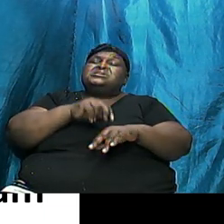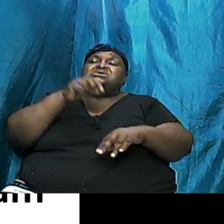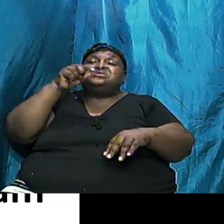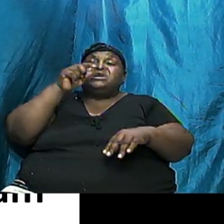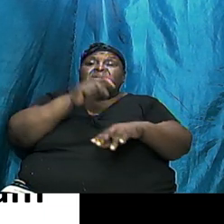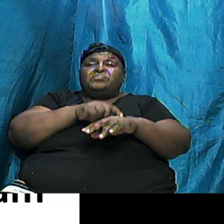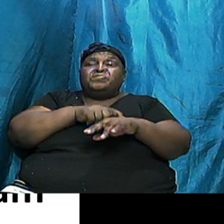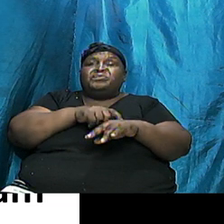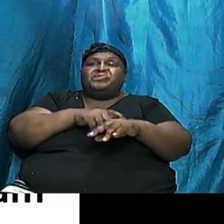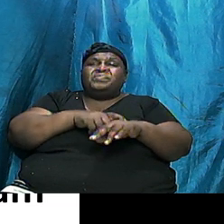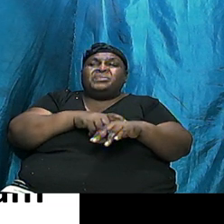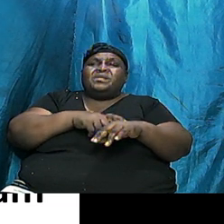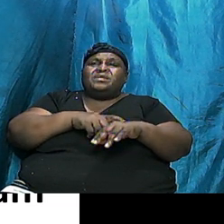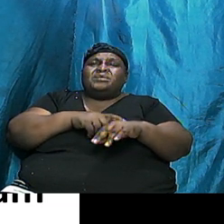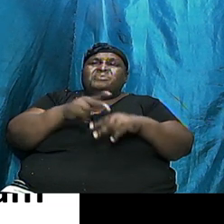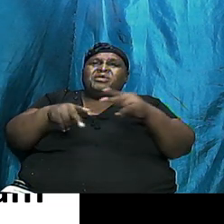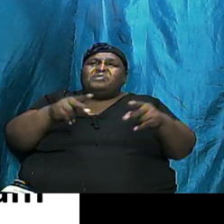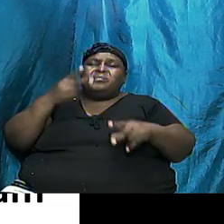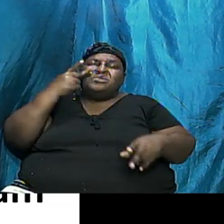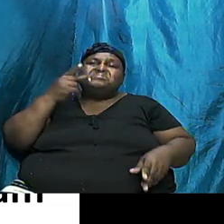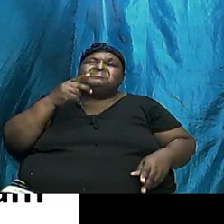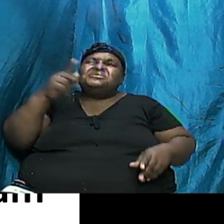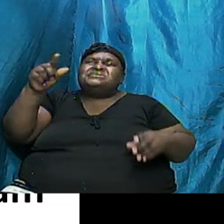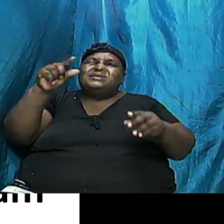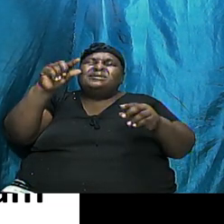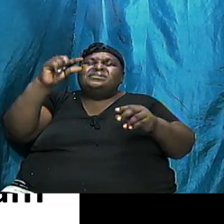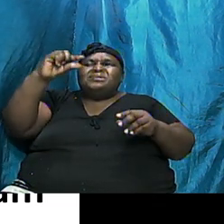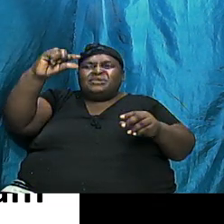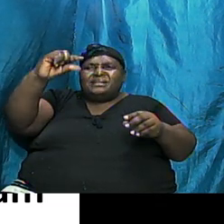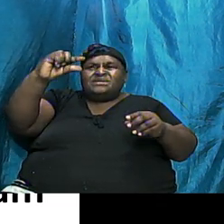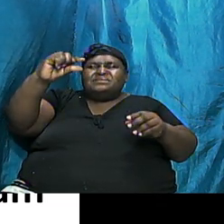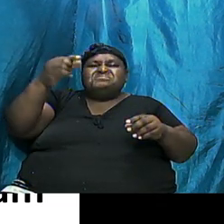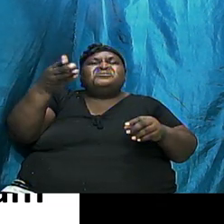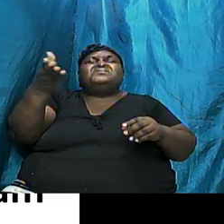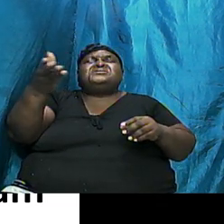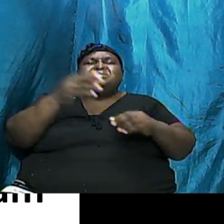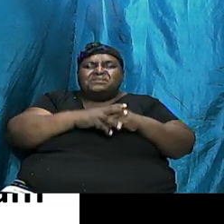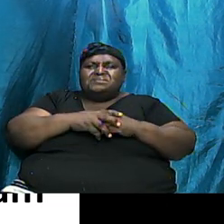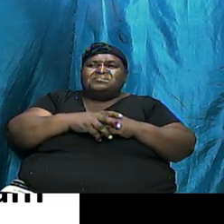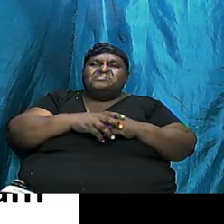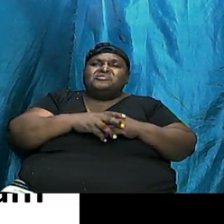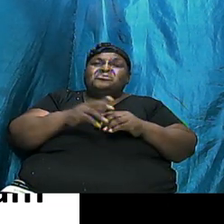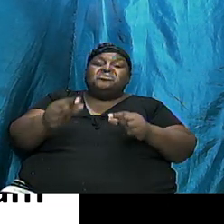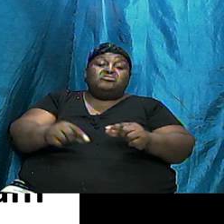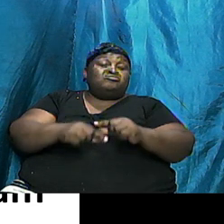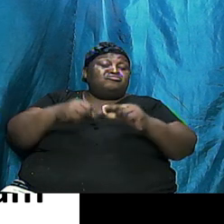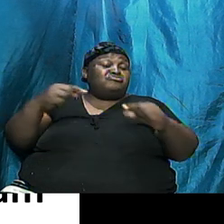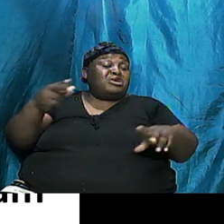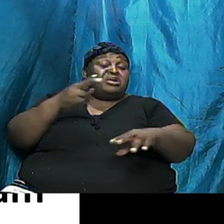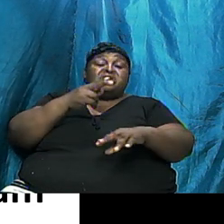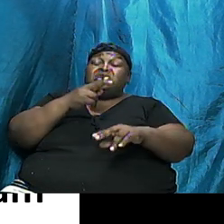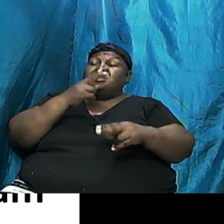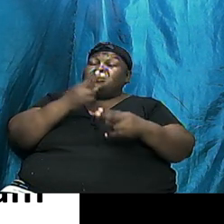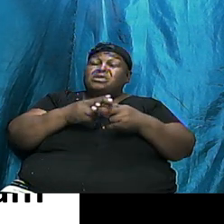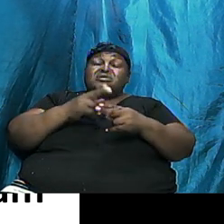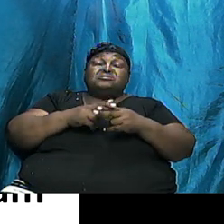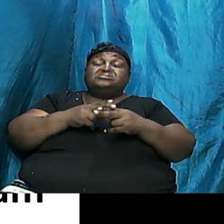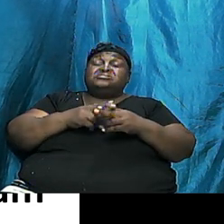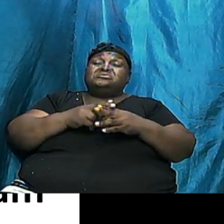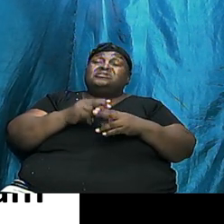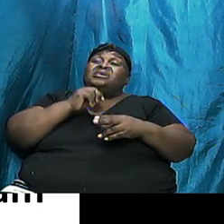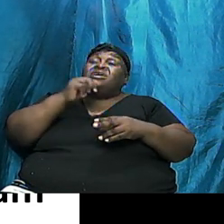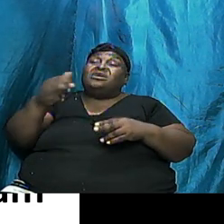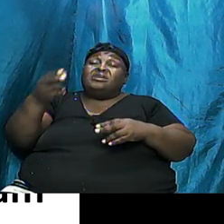They Say They Are Just A Little Speck Over There And Everybody Is Taking Advantage Of Them But Their Greatness Will Not Be Seen And Known And